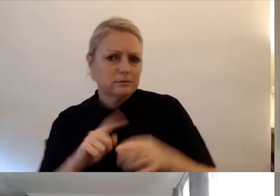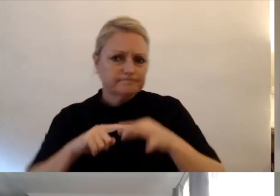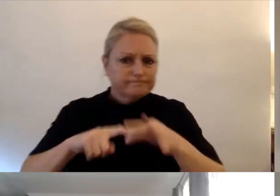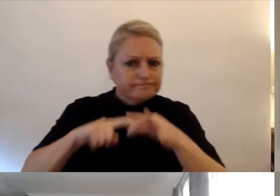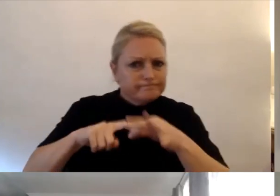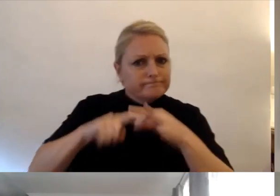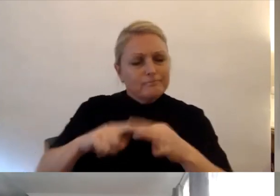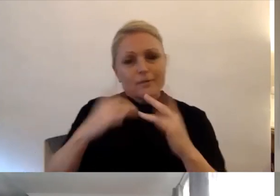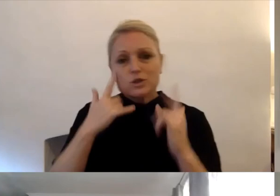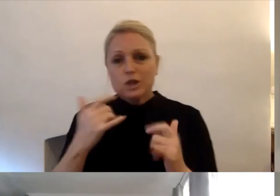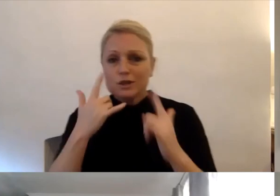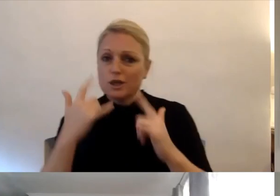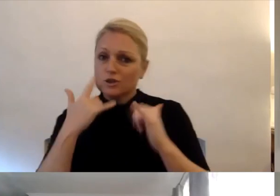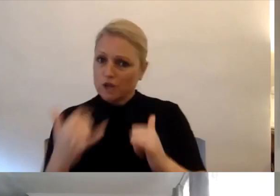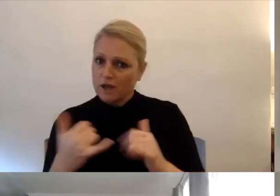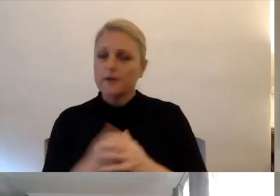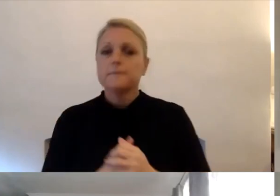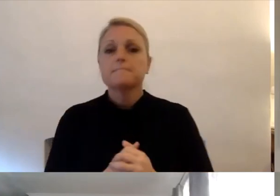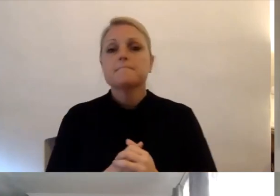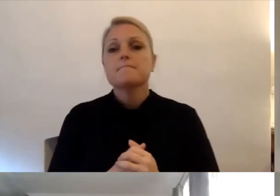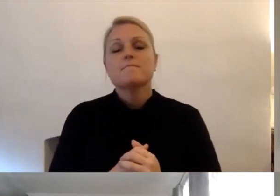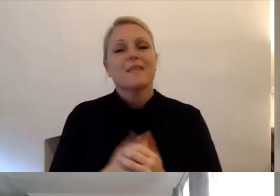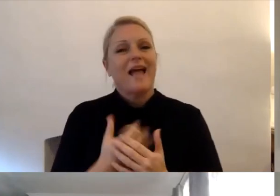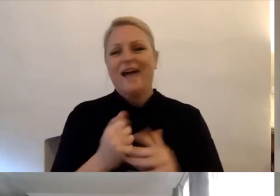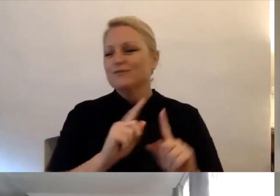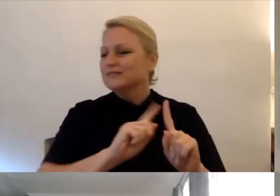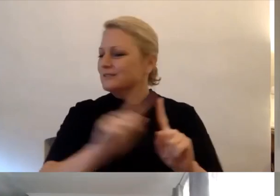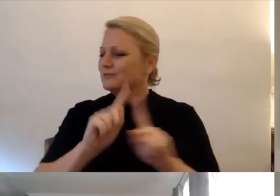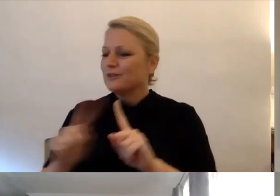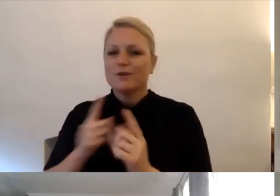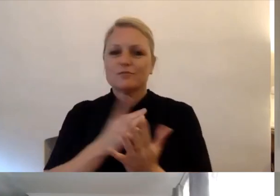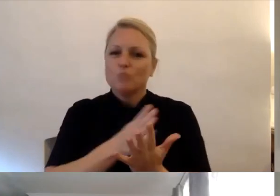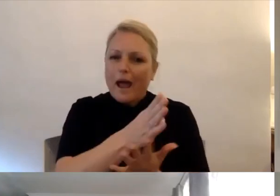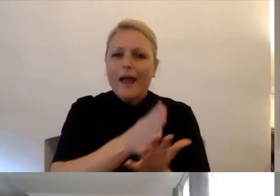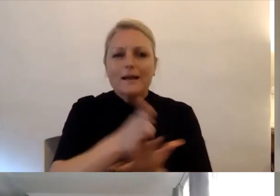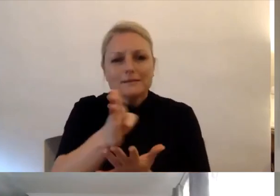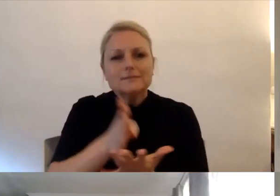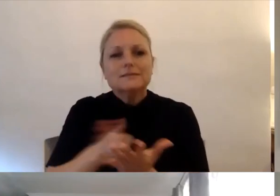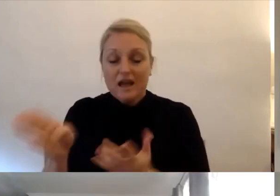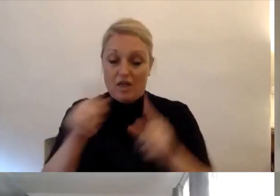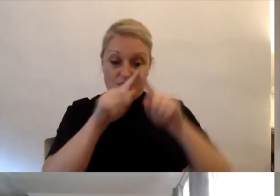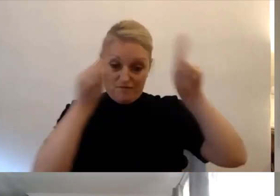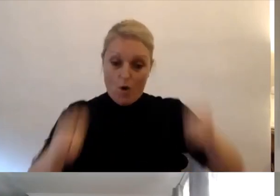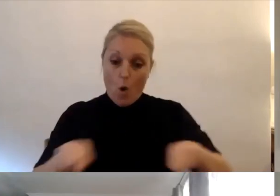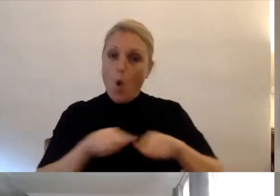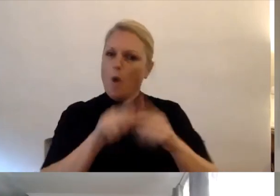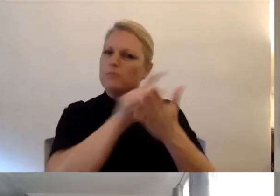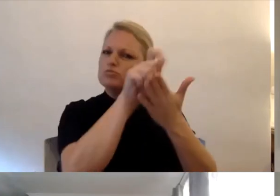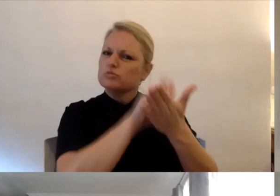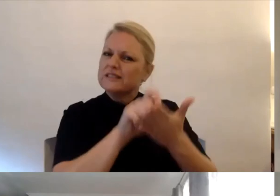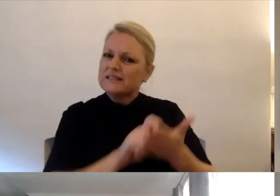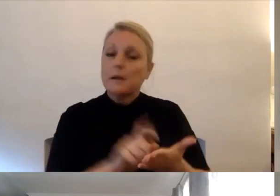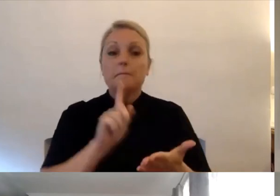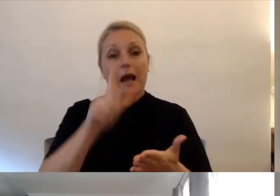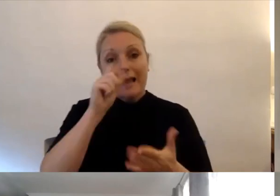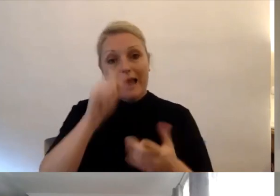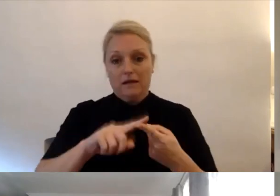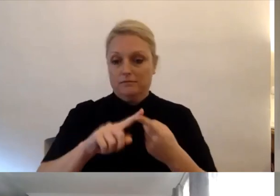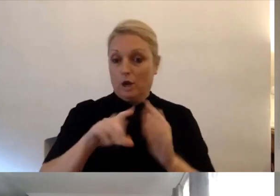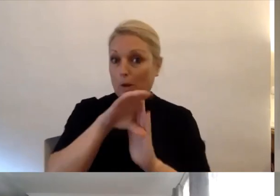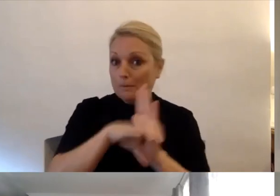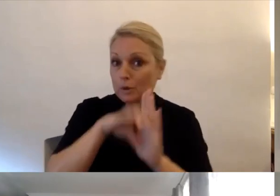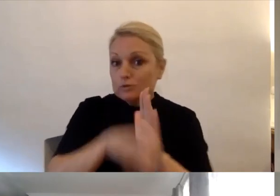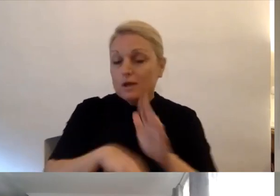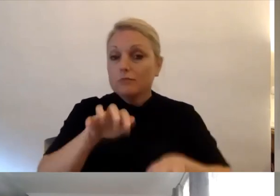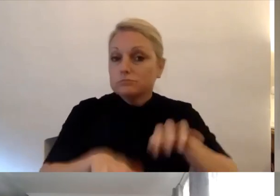with you and we can do it in a number of ways. It is a written form, but it can be completed electronically and it